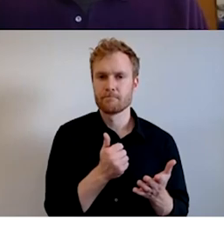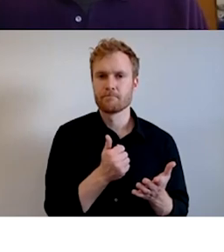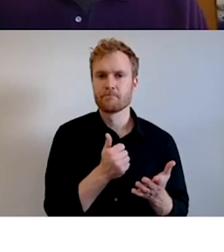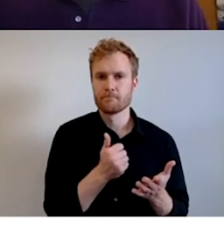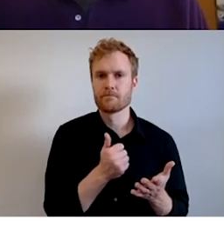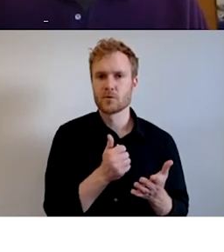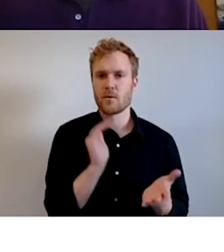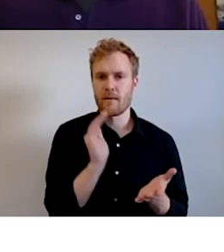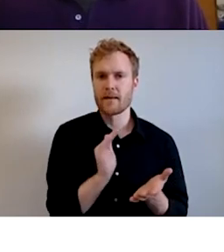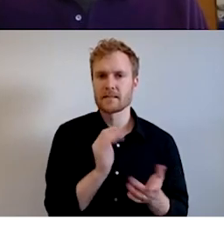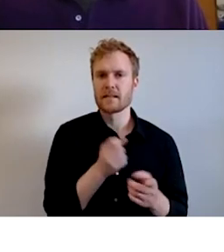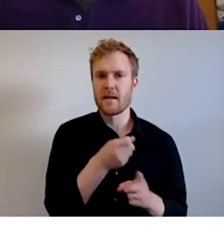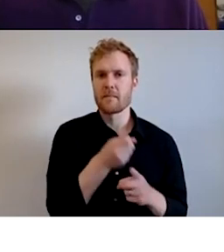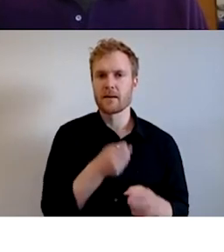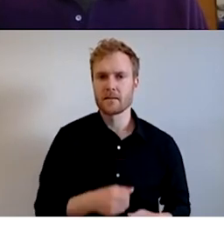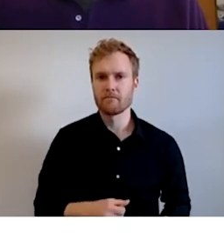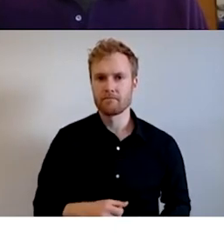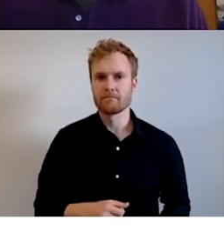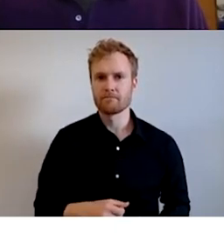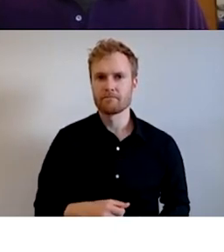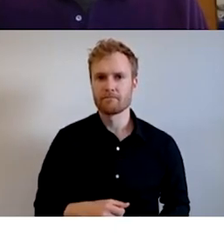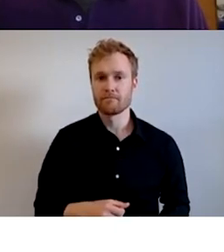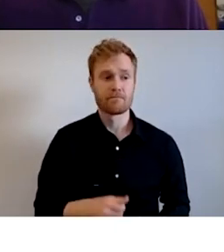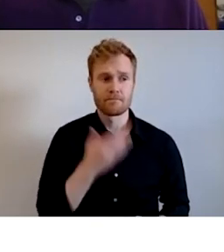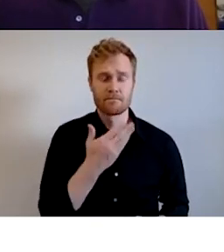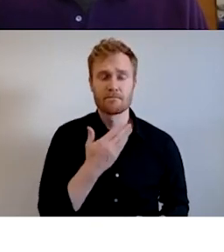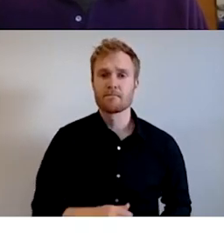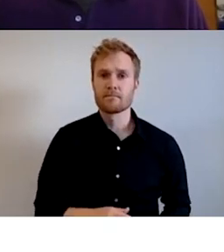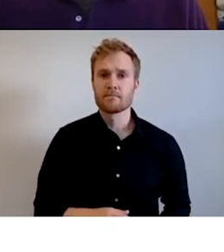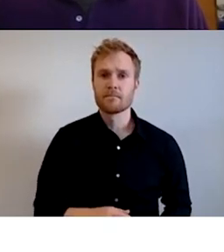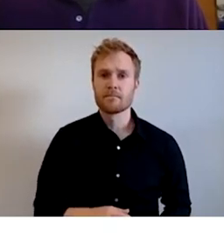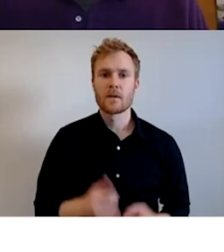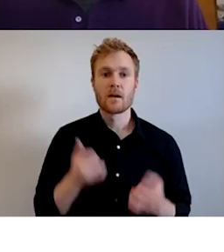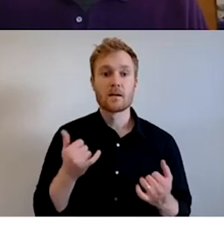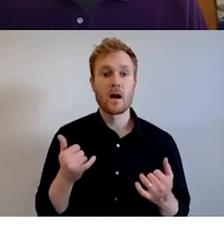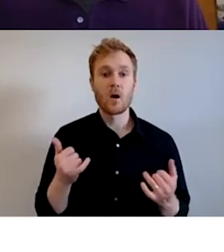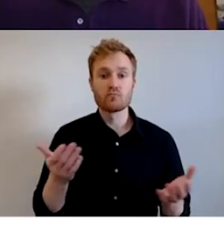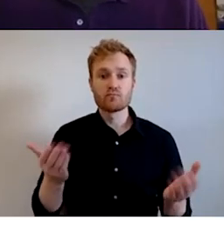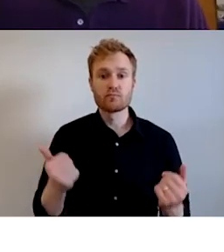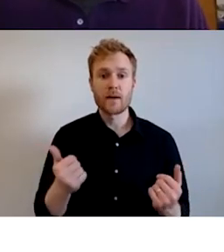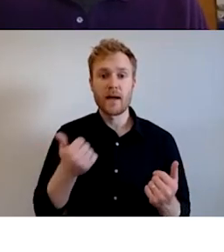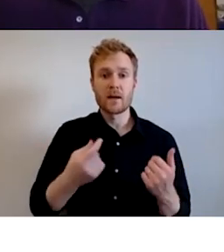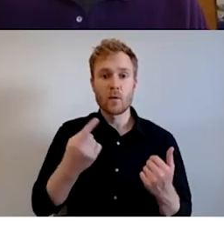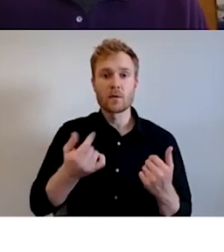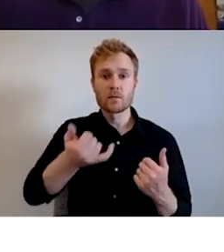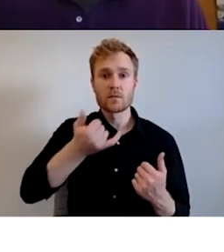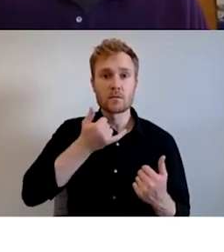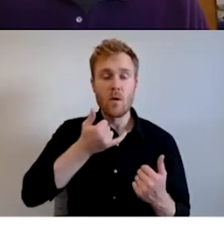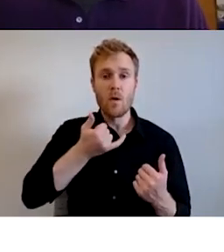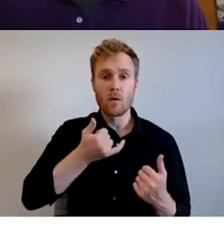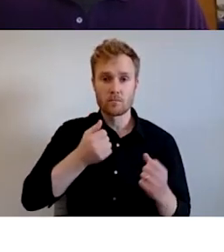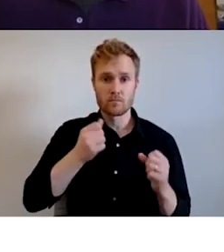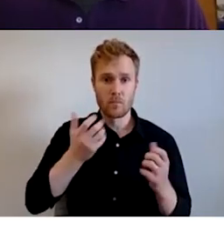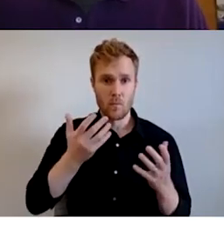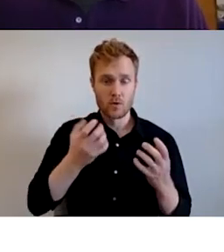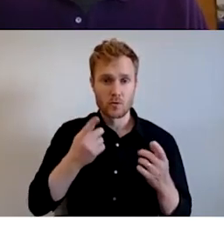Thank you. So at this time, I want to open it back up to anybody who's joined via telephone or who wants to, um, ask their